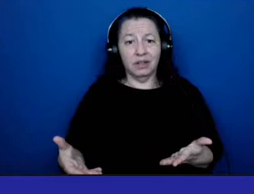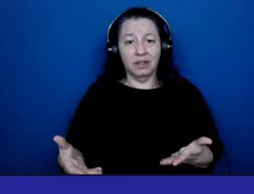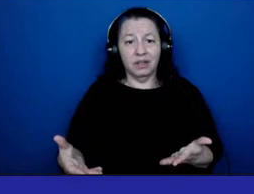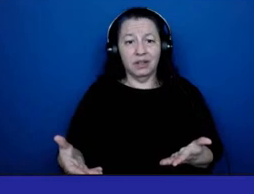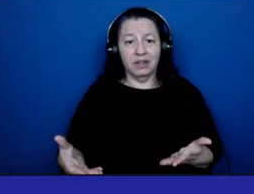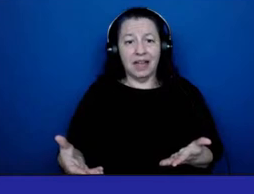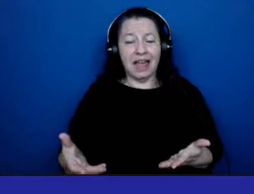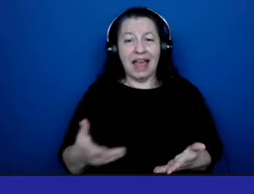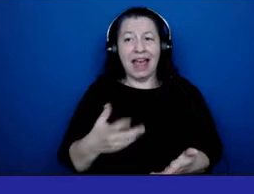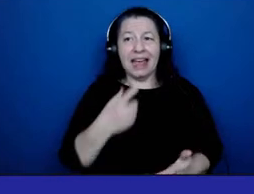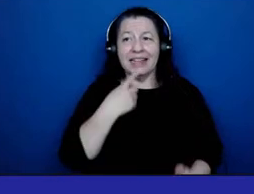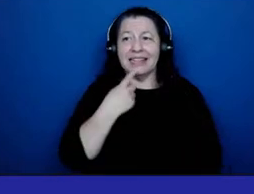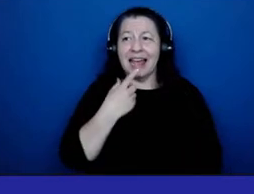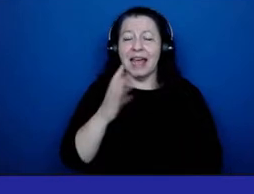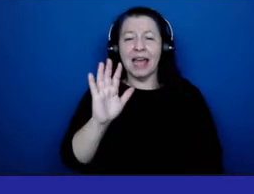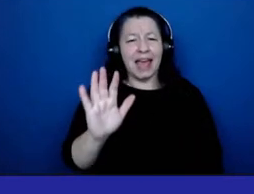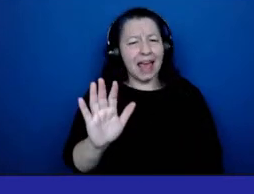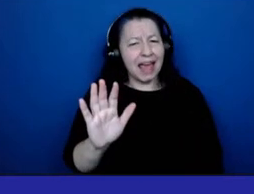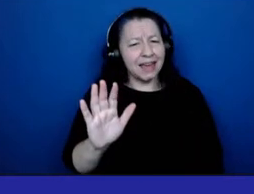say, wait a minute,